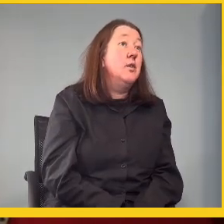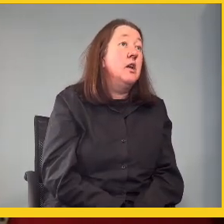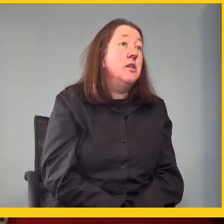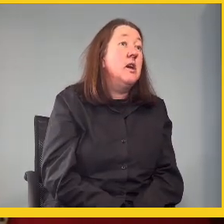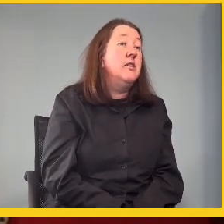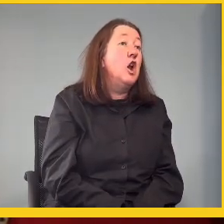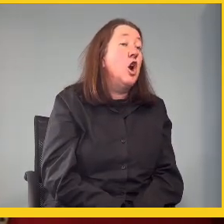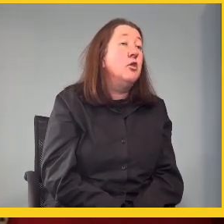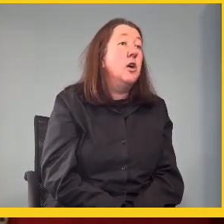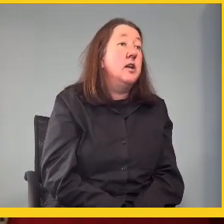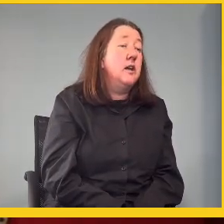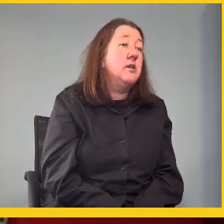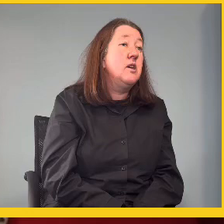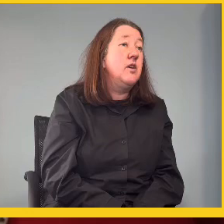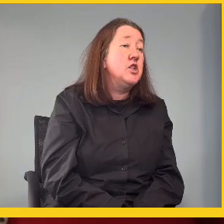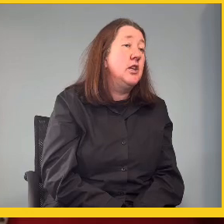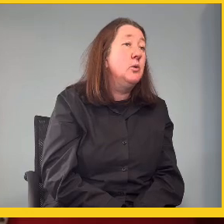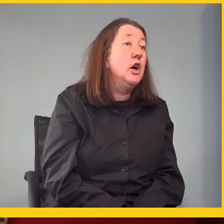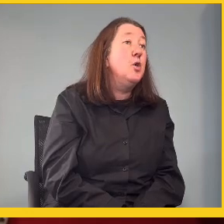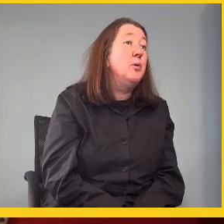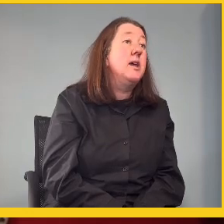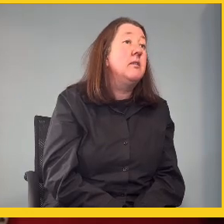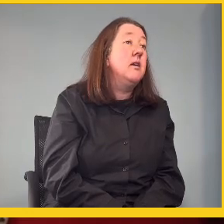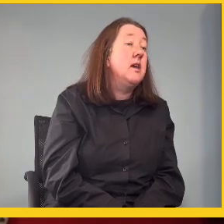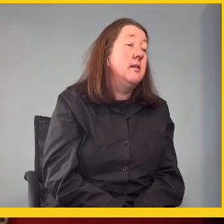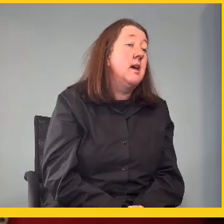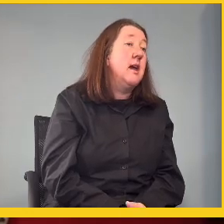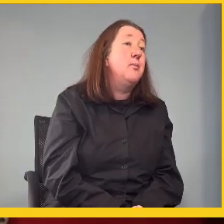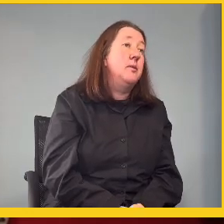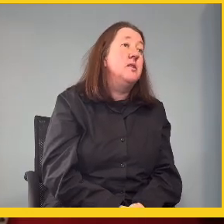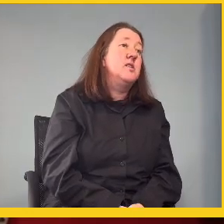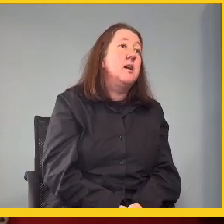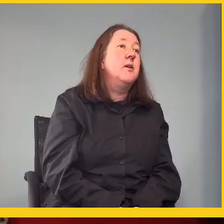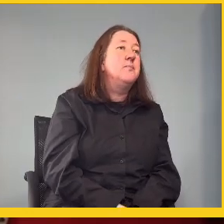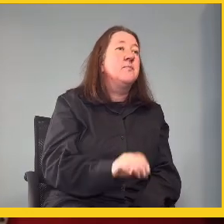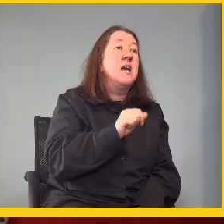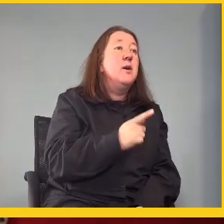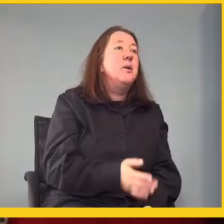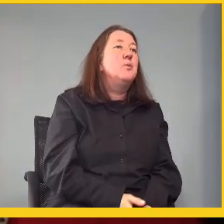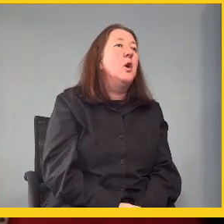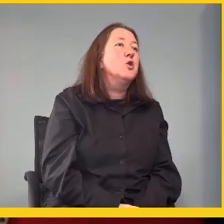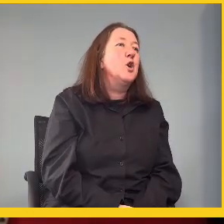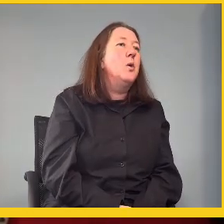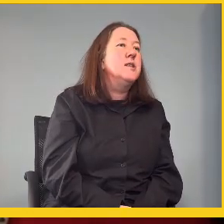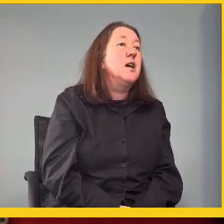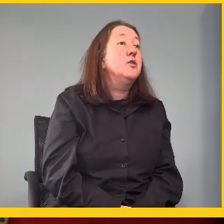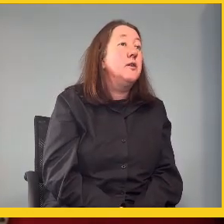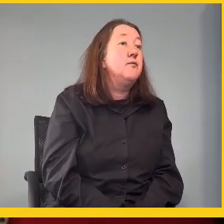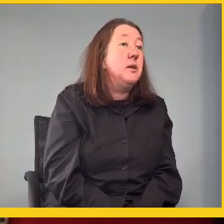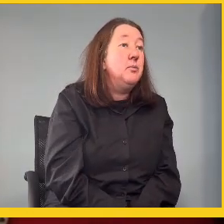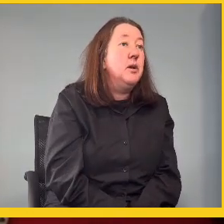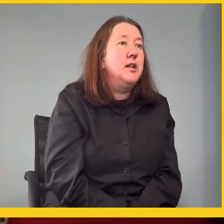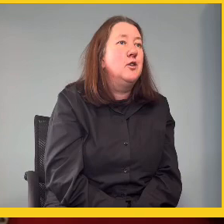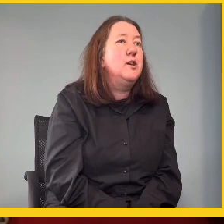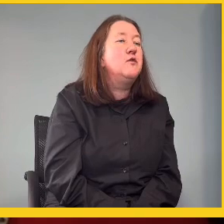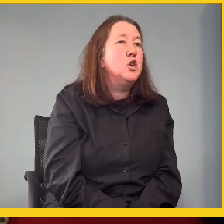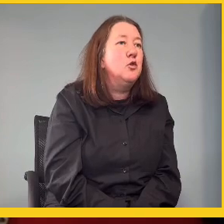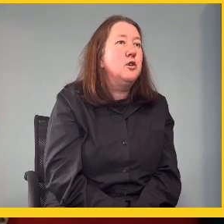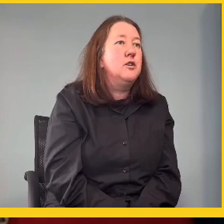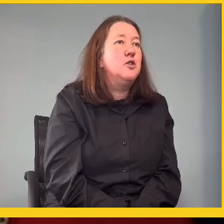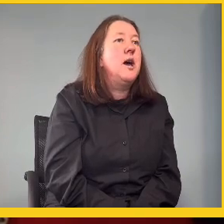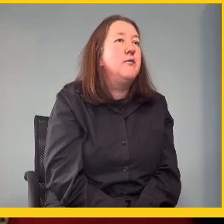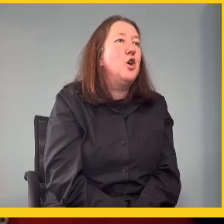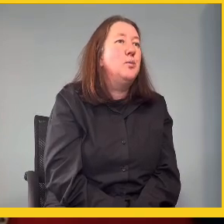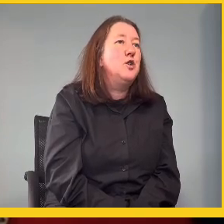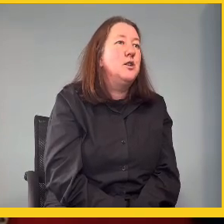that we're In the long run, think eventually we'll hope we get there. definitely. But we also want our deaf people and our deaf